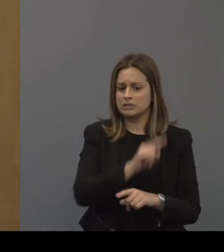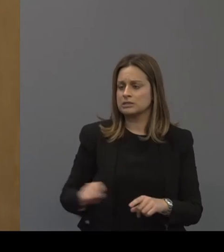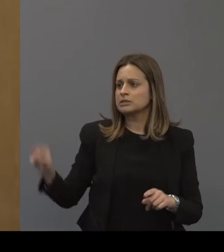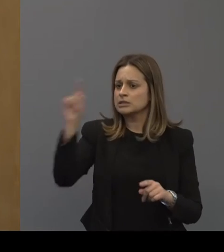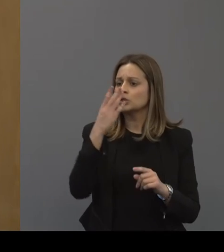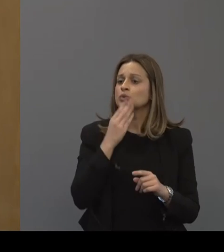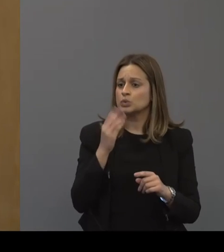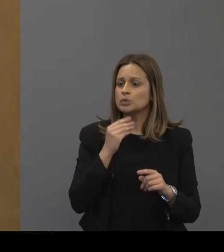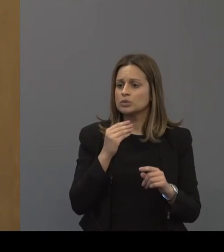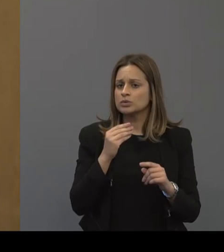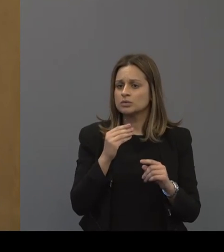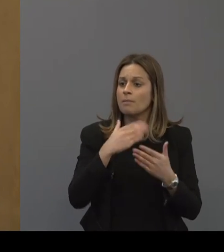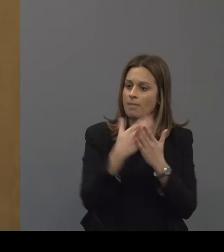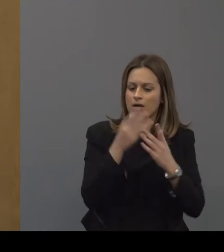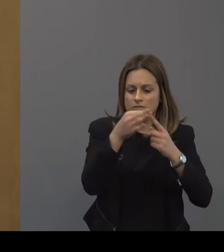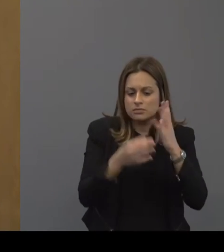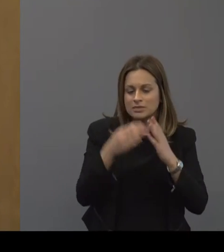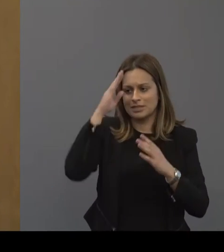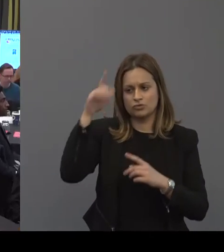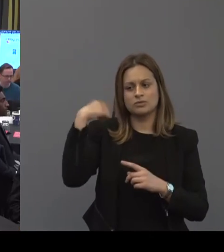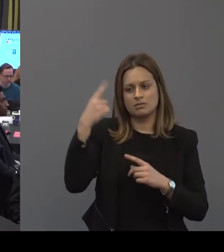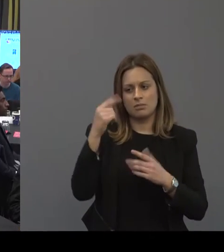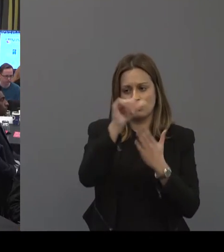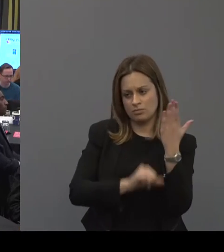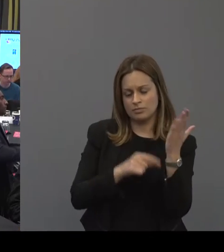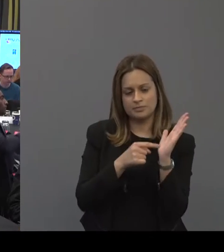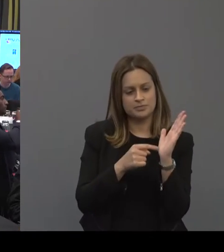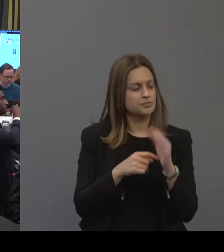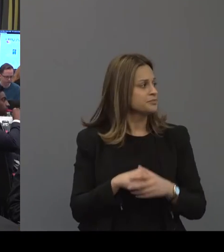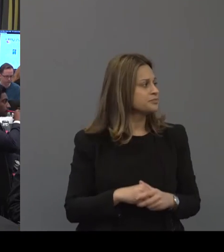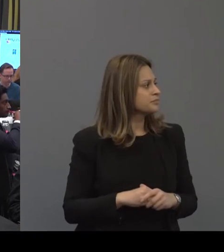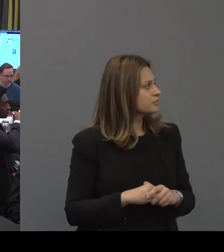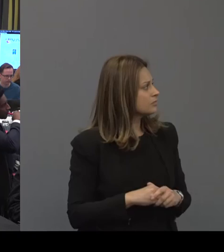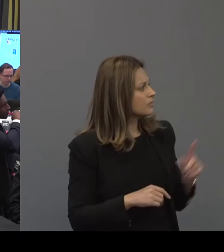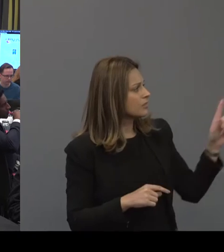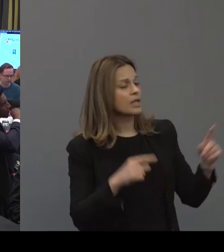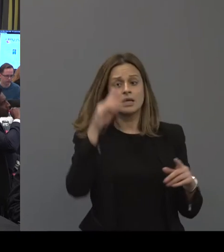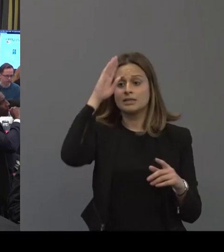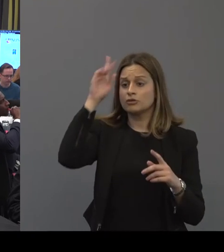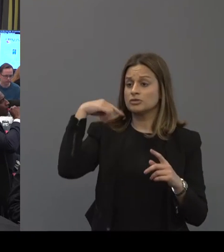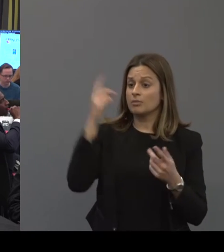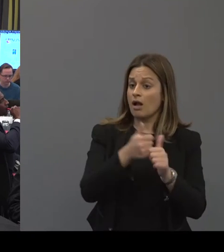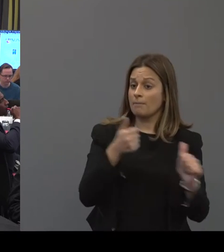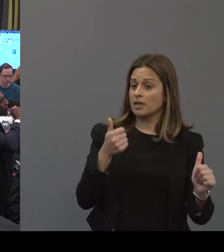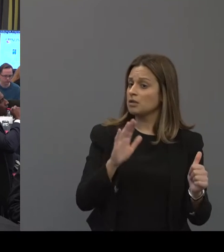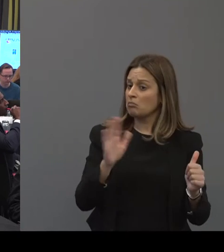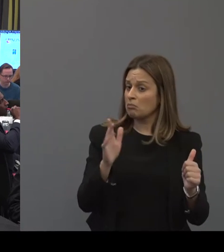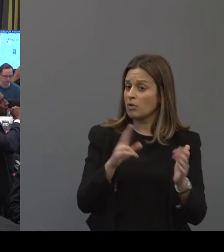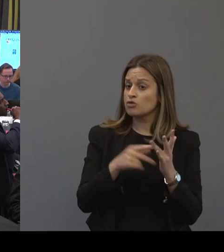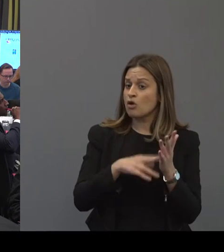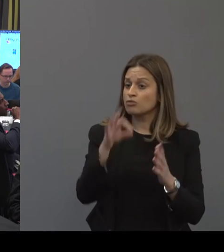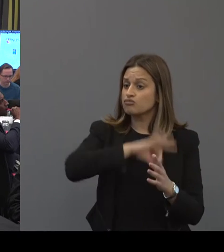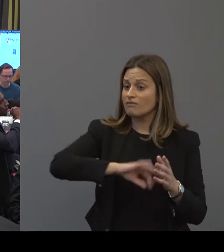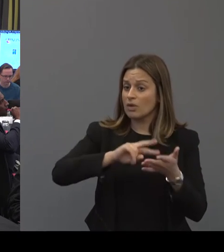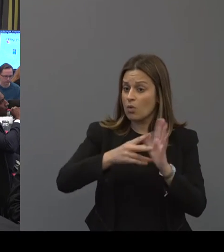using at least pieces of the Dangerous Decibles program. Dangerous Decibles is not a company, it's not a non-profit,